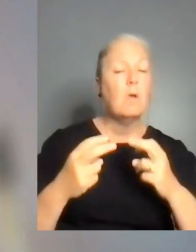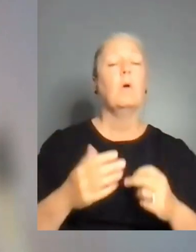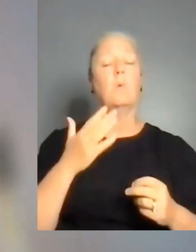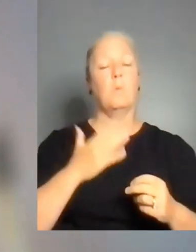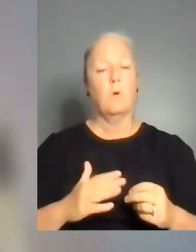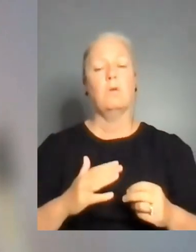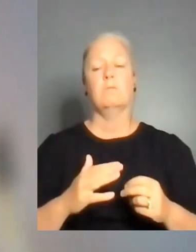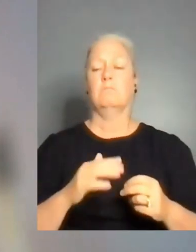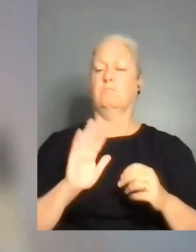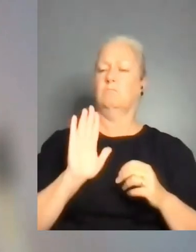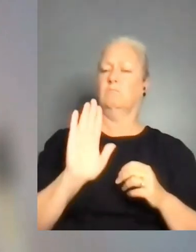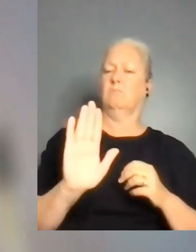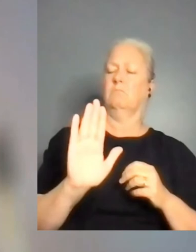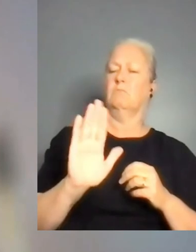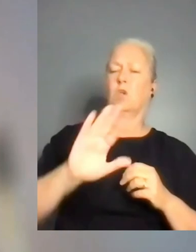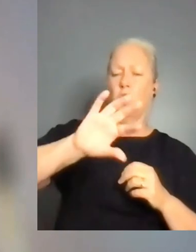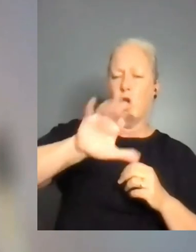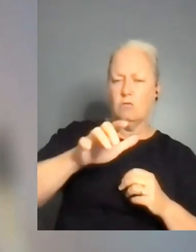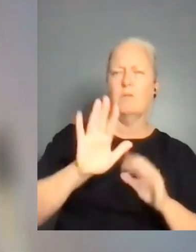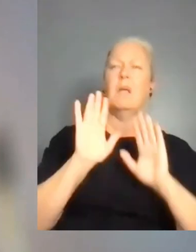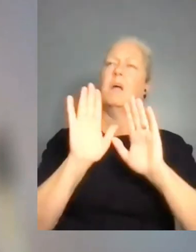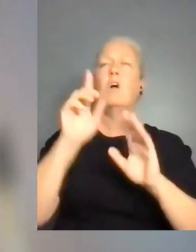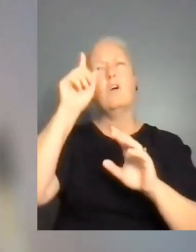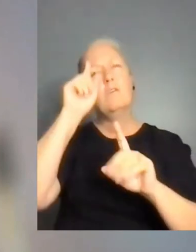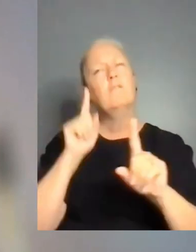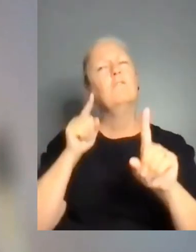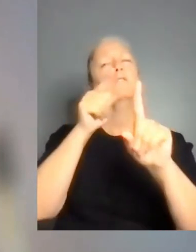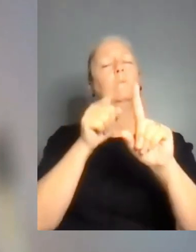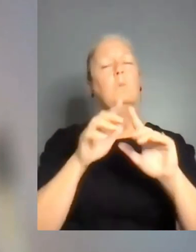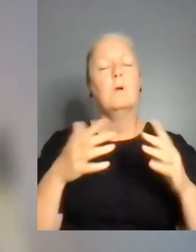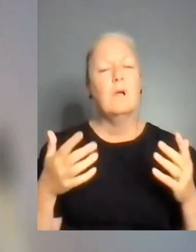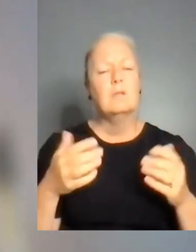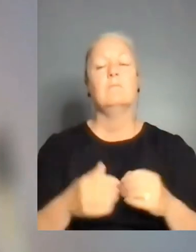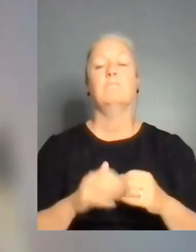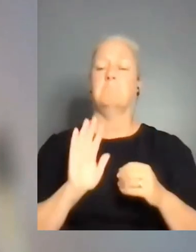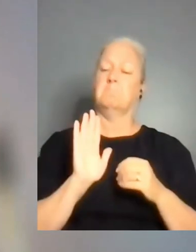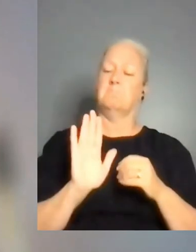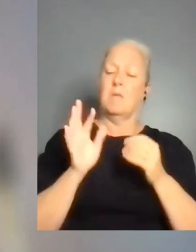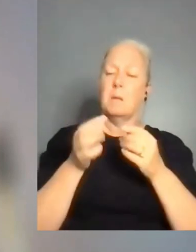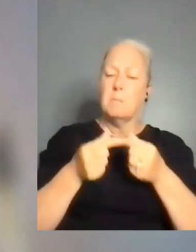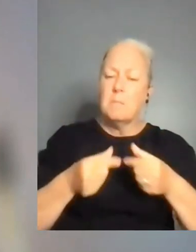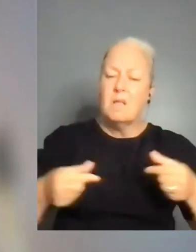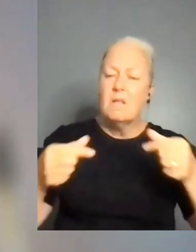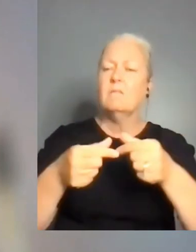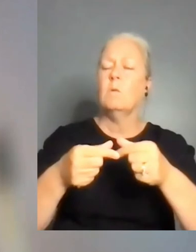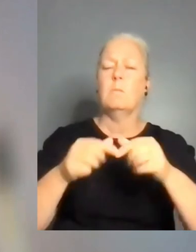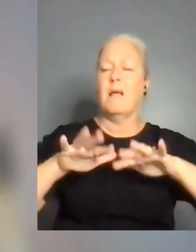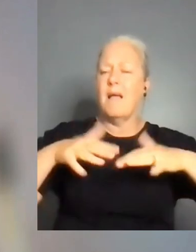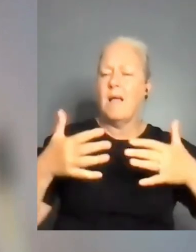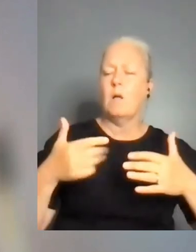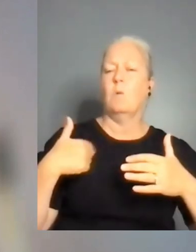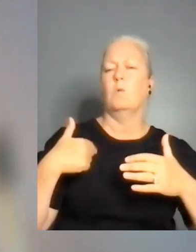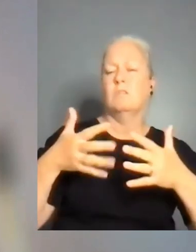How can we develop a platform for people with disabilities and an online community where people can support each other